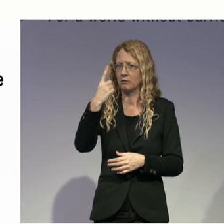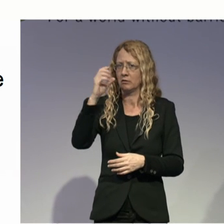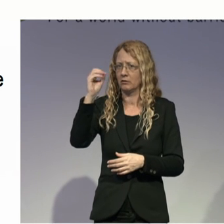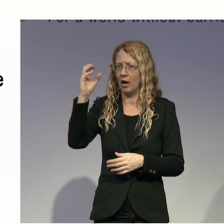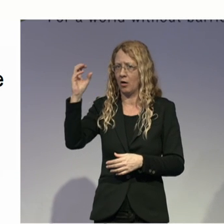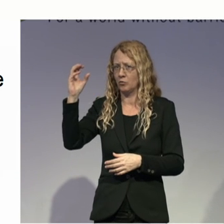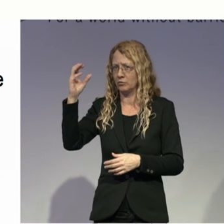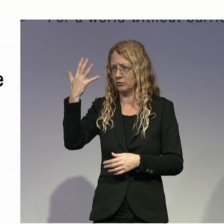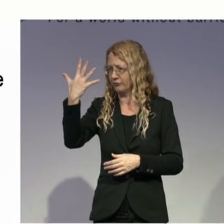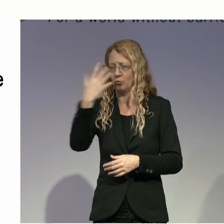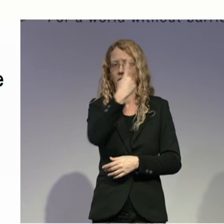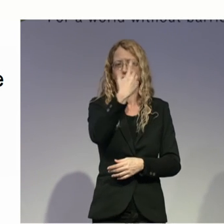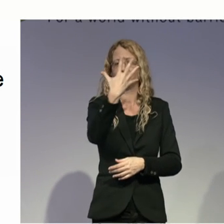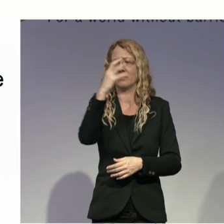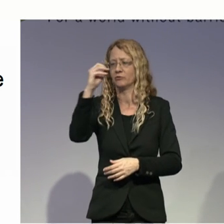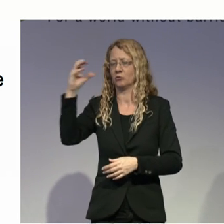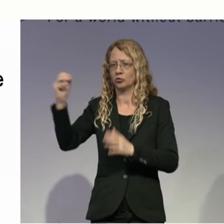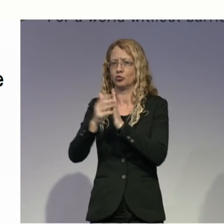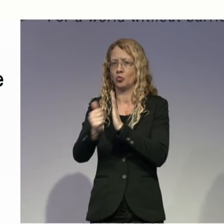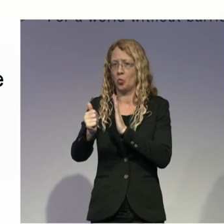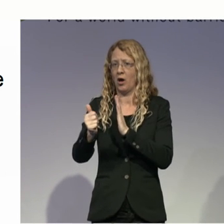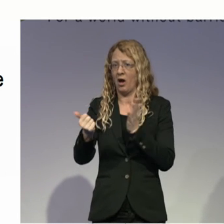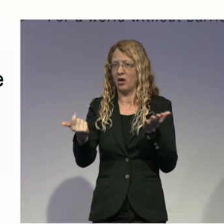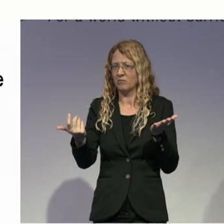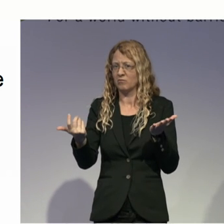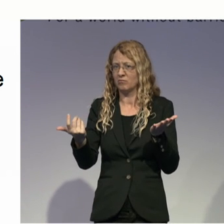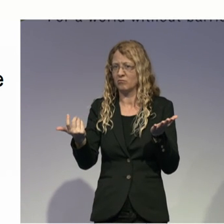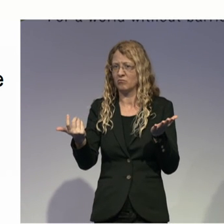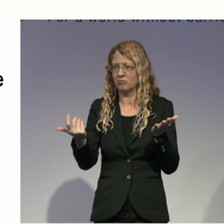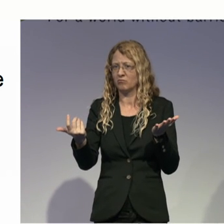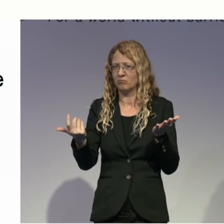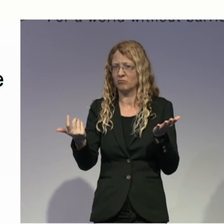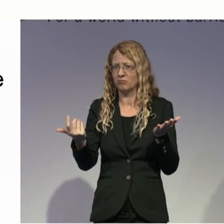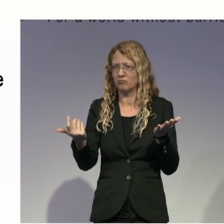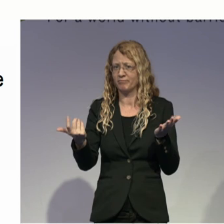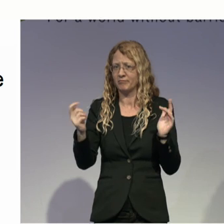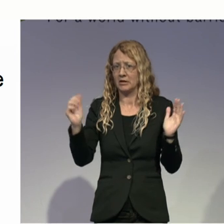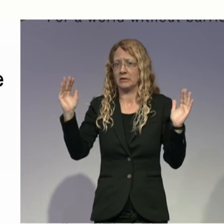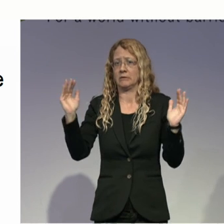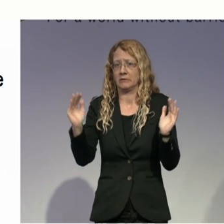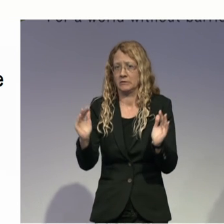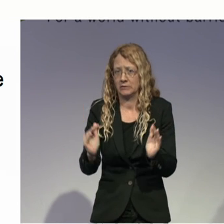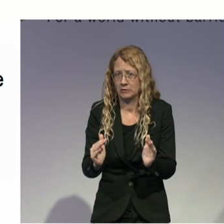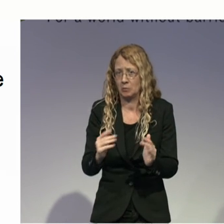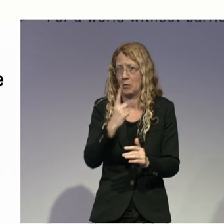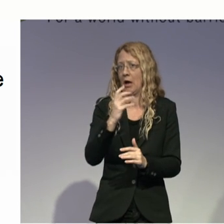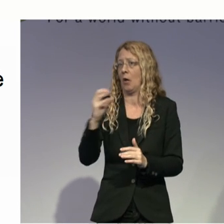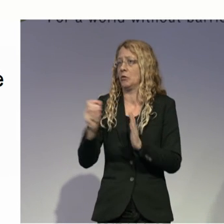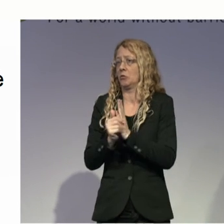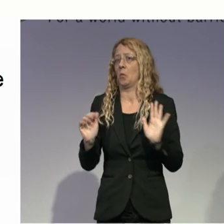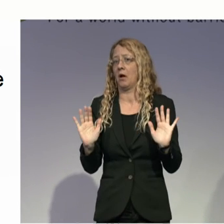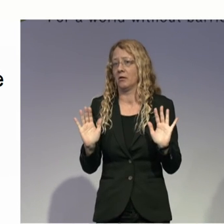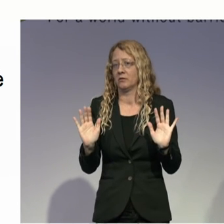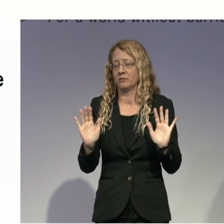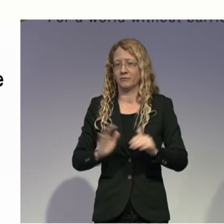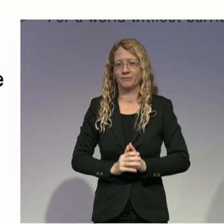reduce it to $100. Where we have 624 million people with a hearing